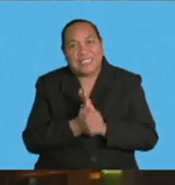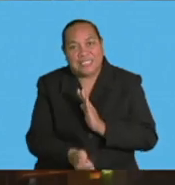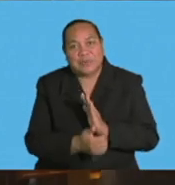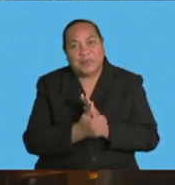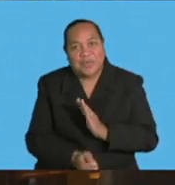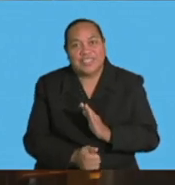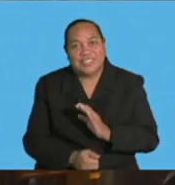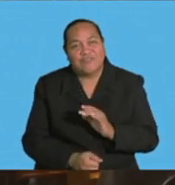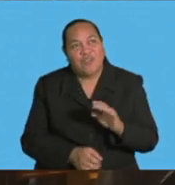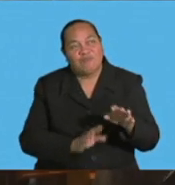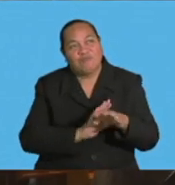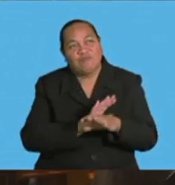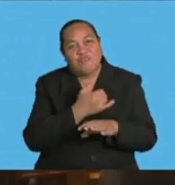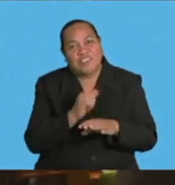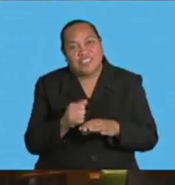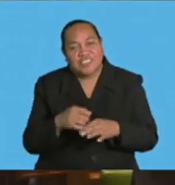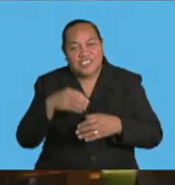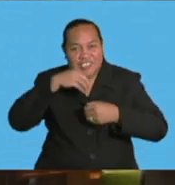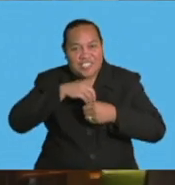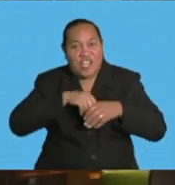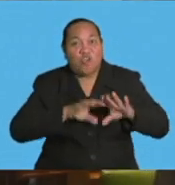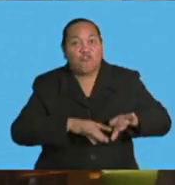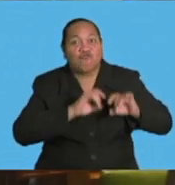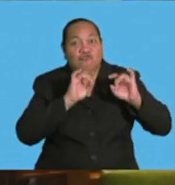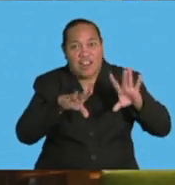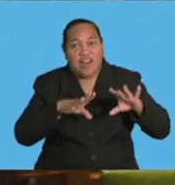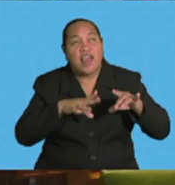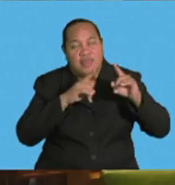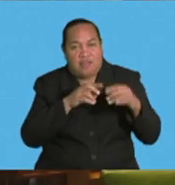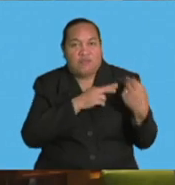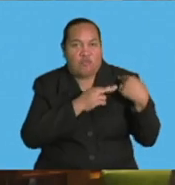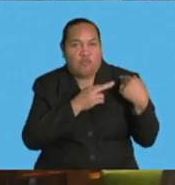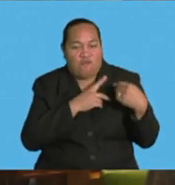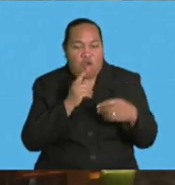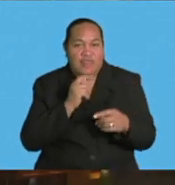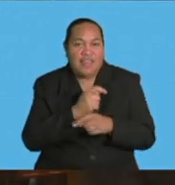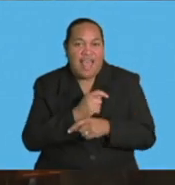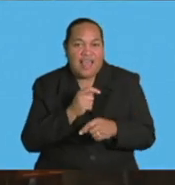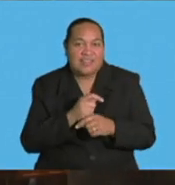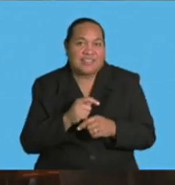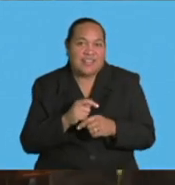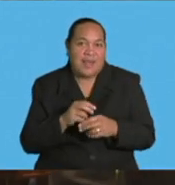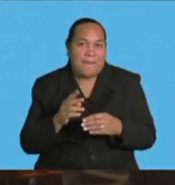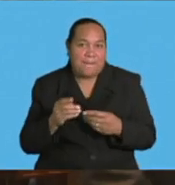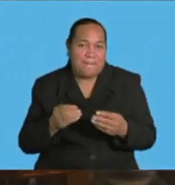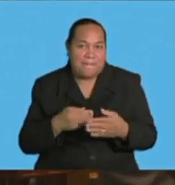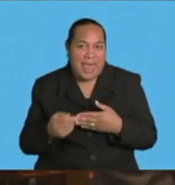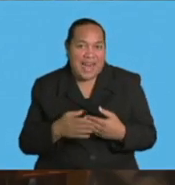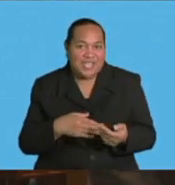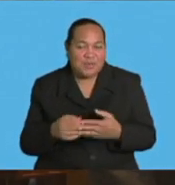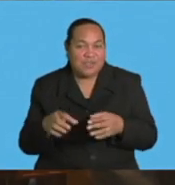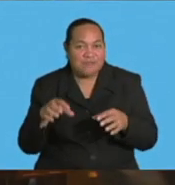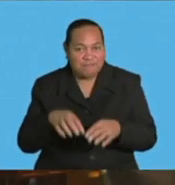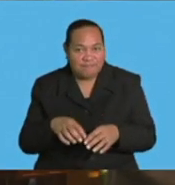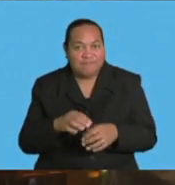engineer regiment in Australia who are tasked with the project management. One key components